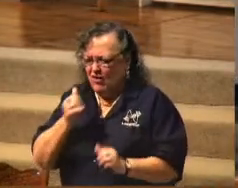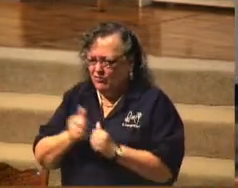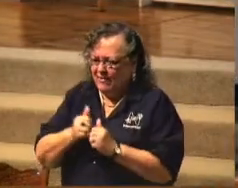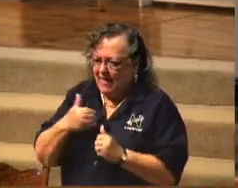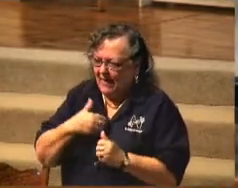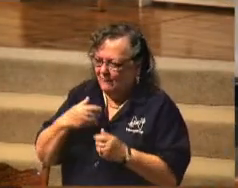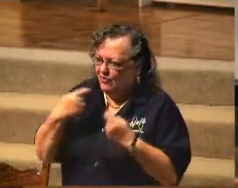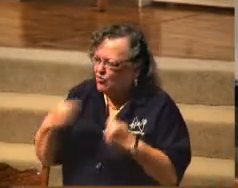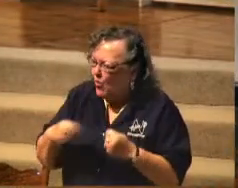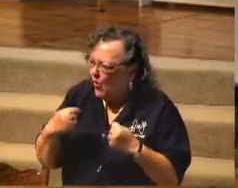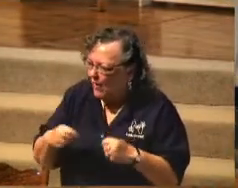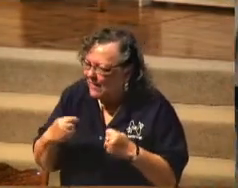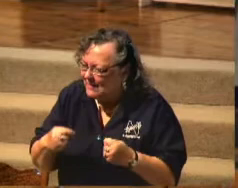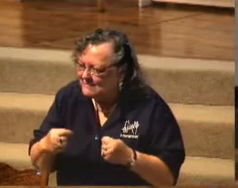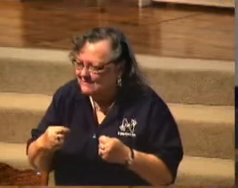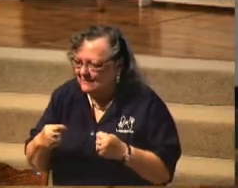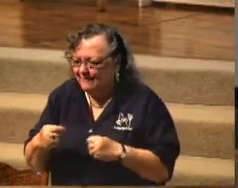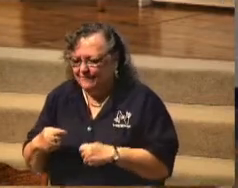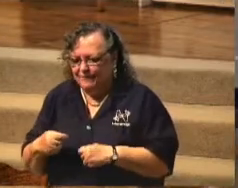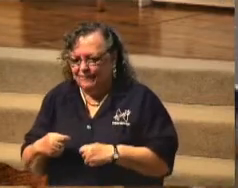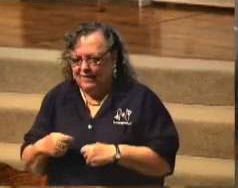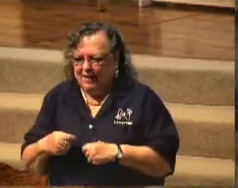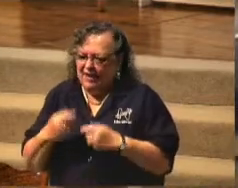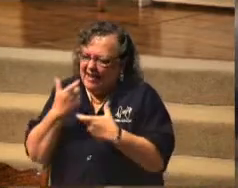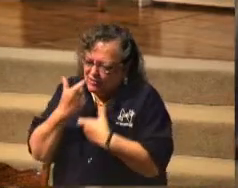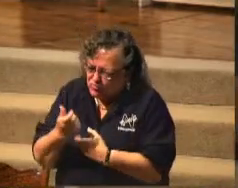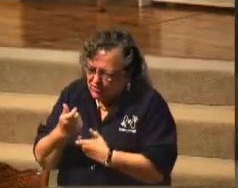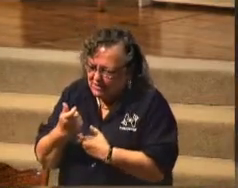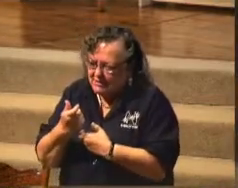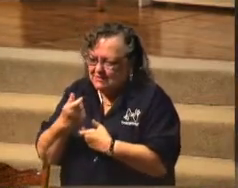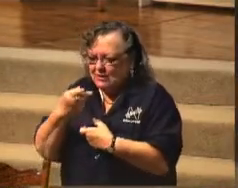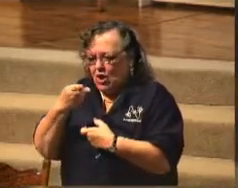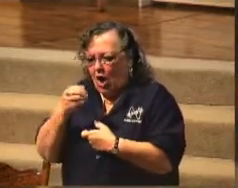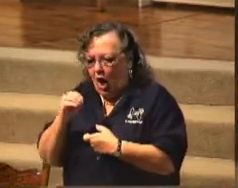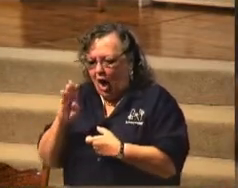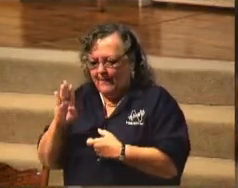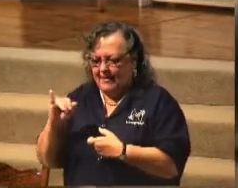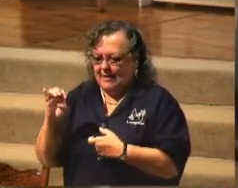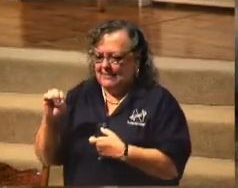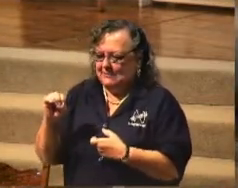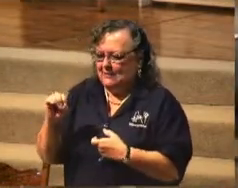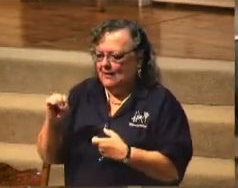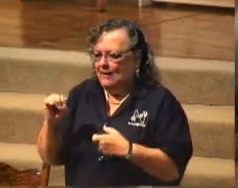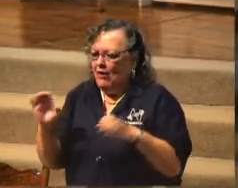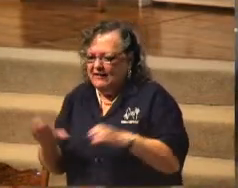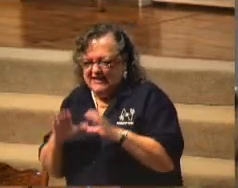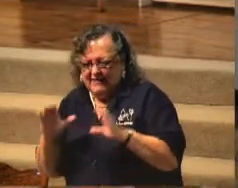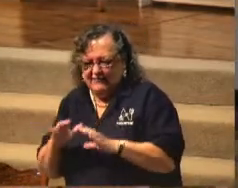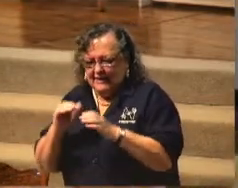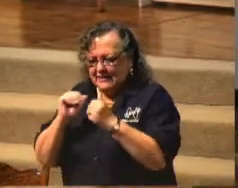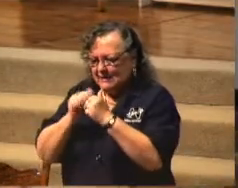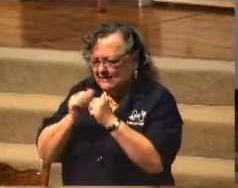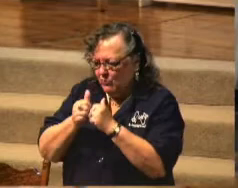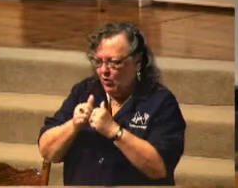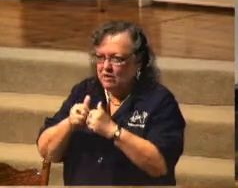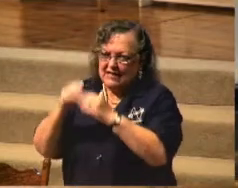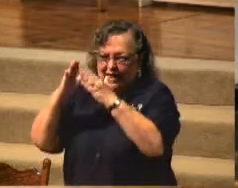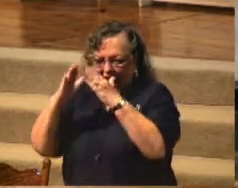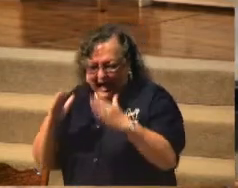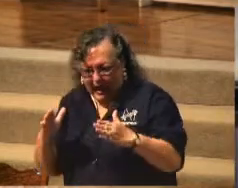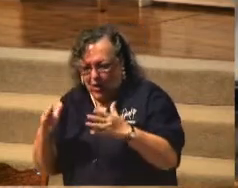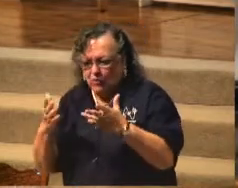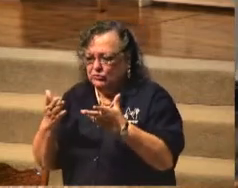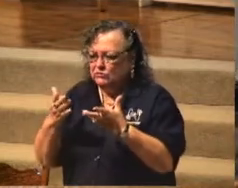There's nothing wrong with having interests and hobbies and activities and sports and a house and